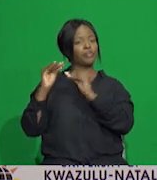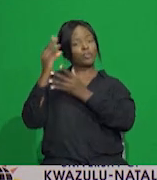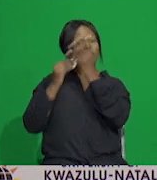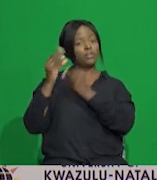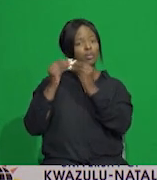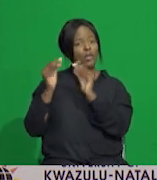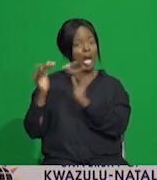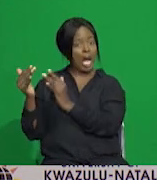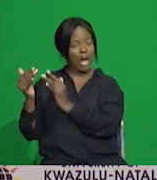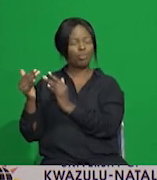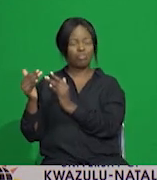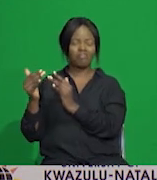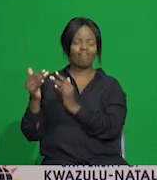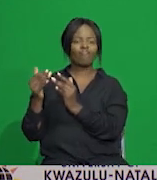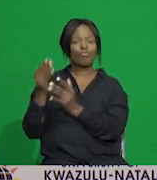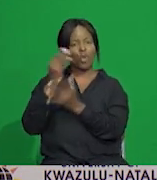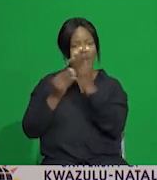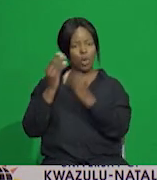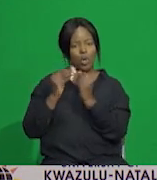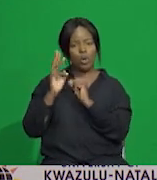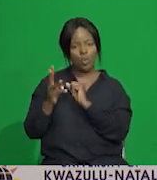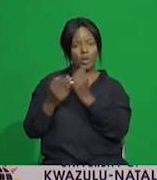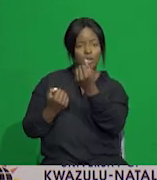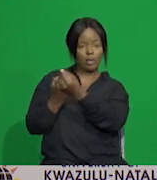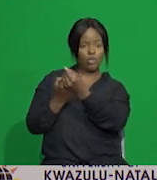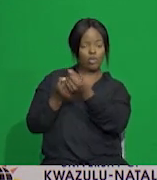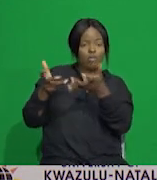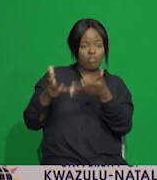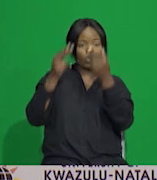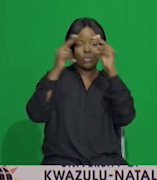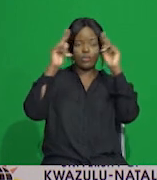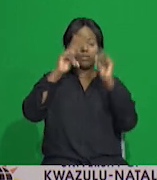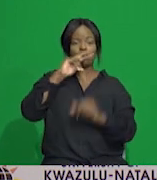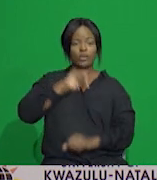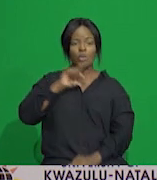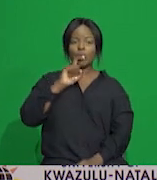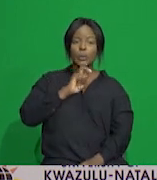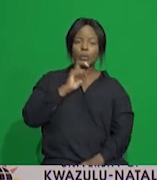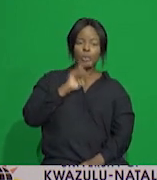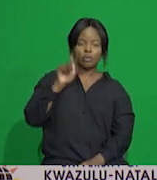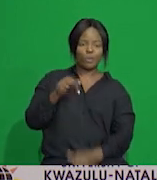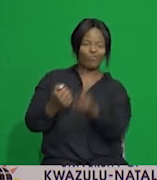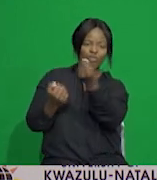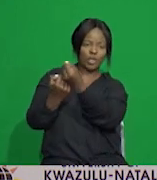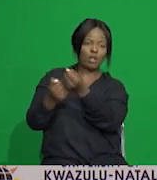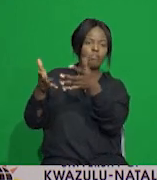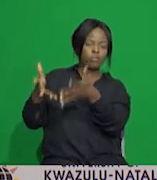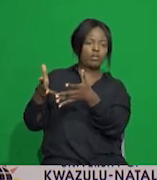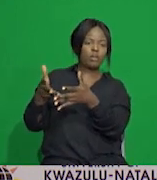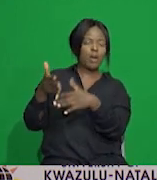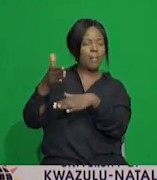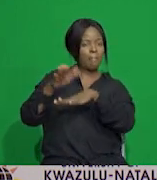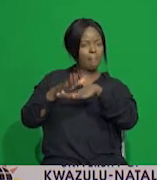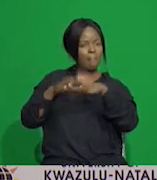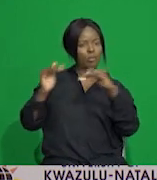that's something that we're learning and there is a lot of support available here at UKZN. So draw on that support so that we can offer world-class